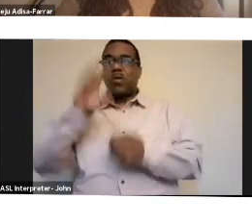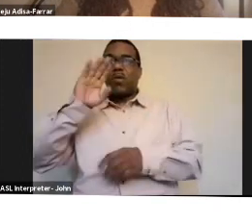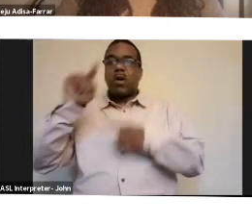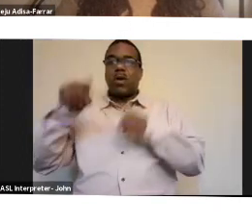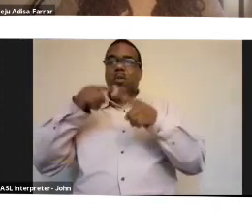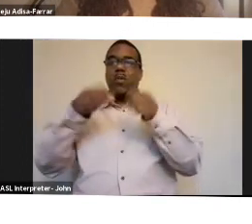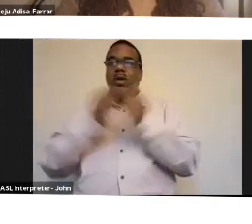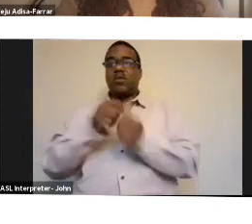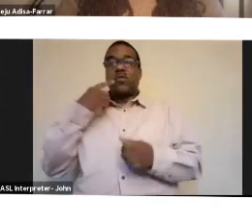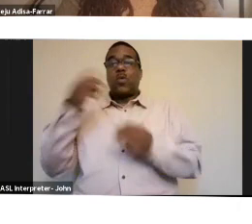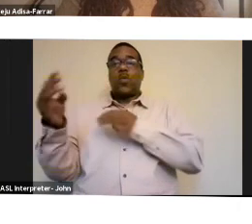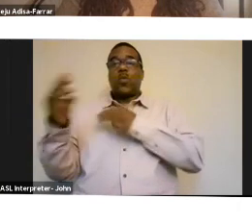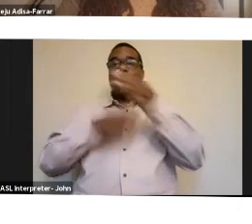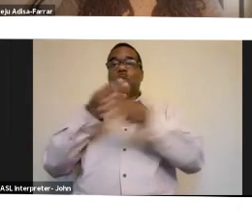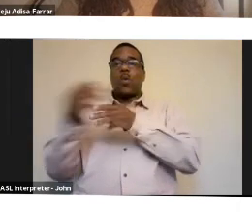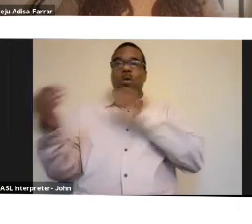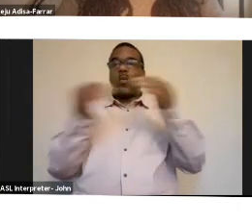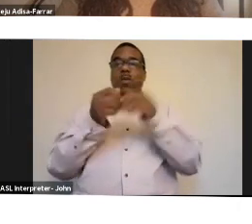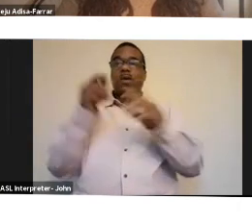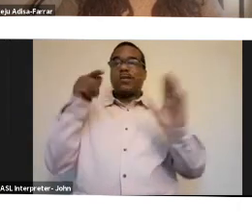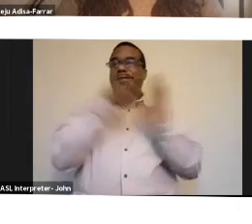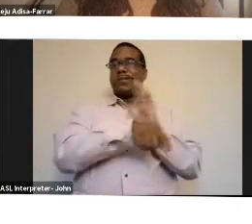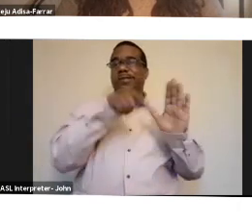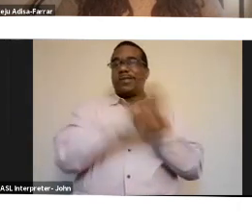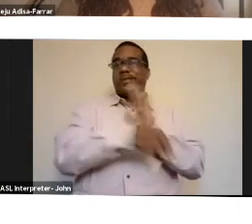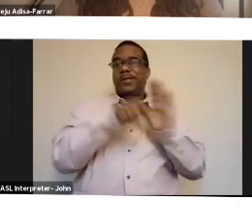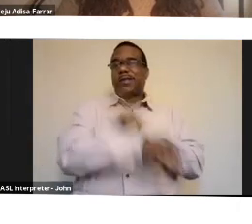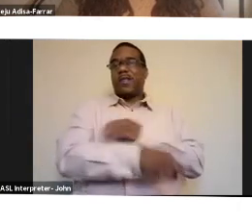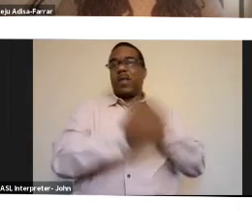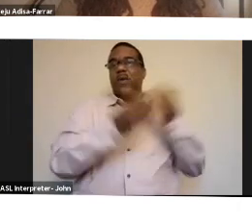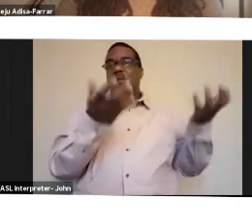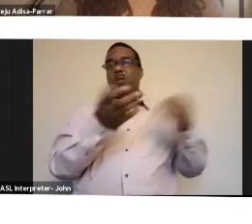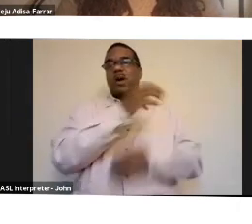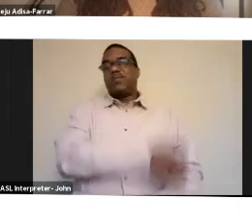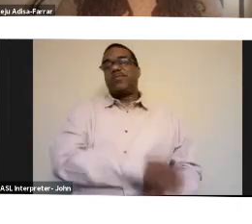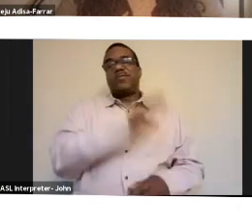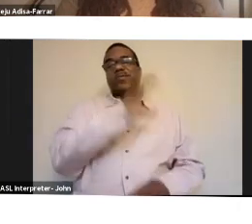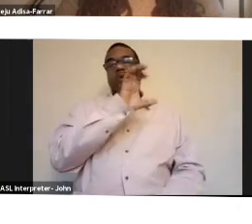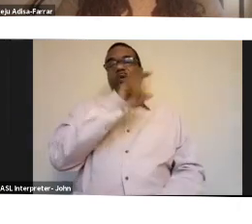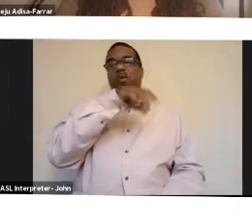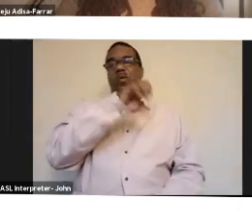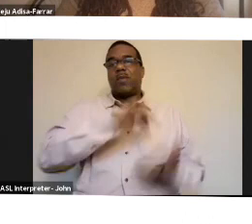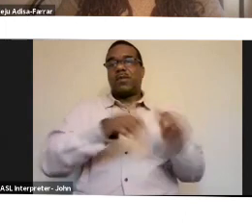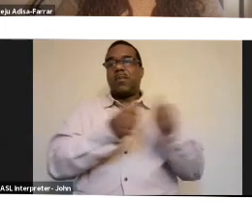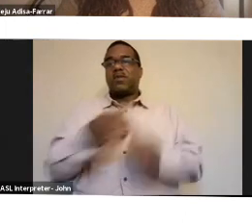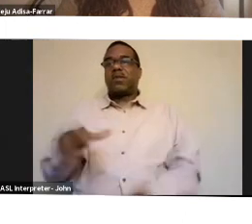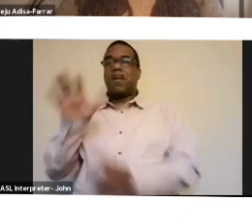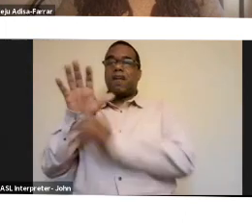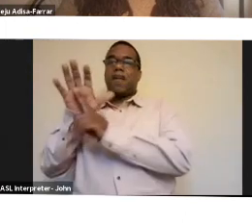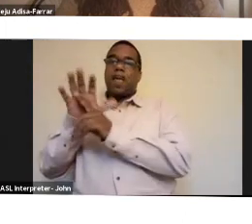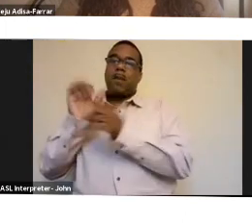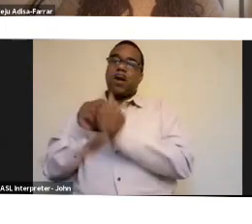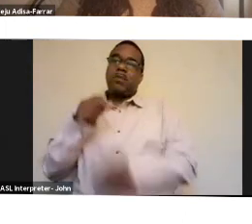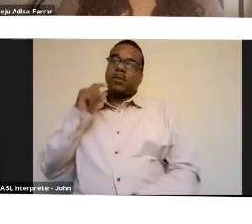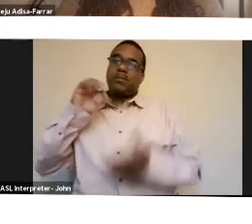kill crops as a war tactic. Of course the most popular insecticide pesticide that we know of is